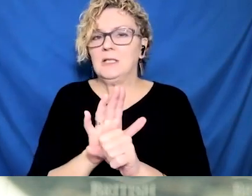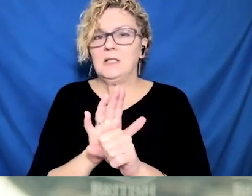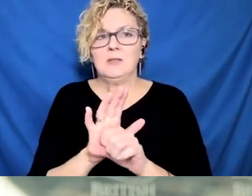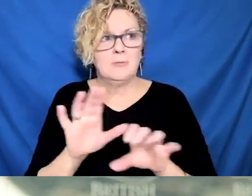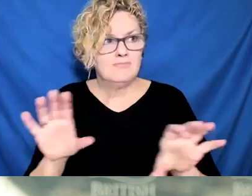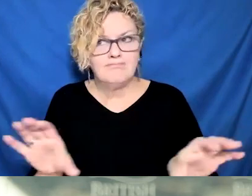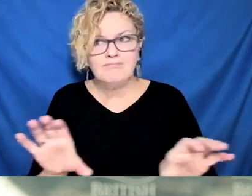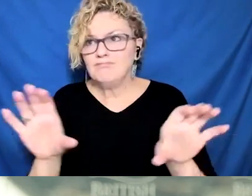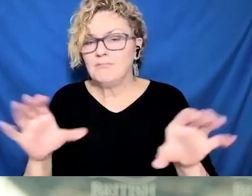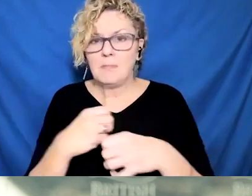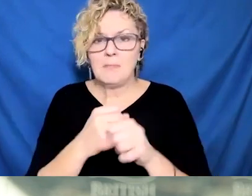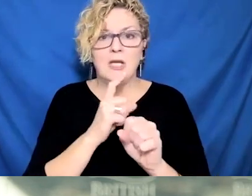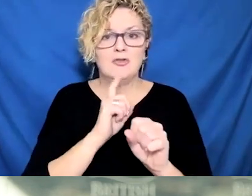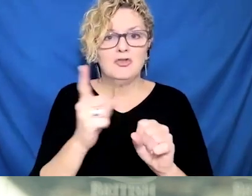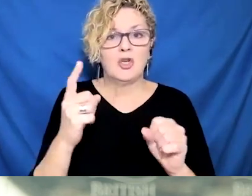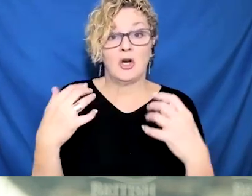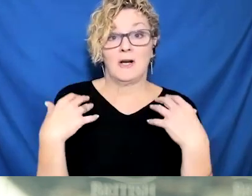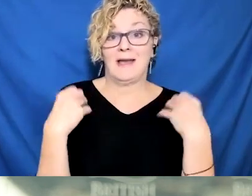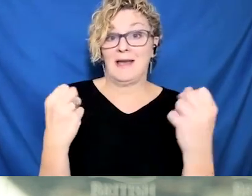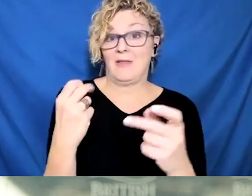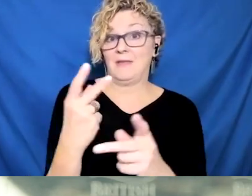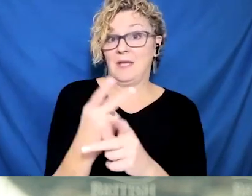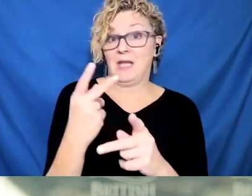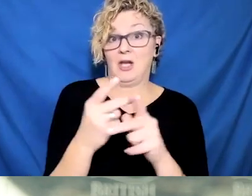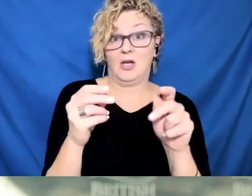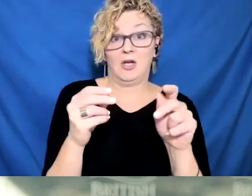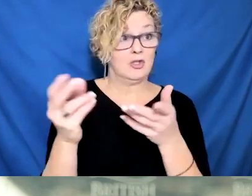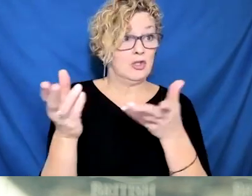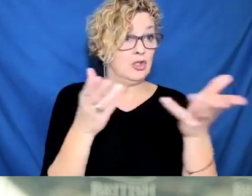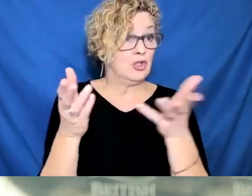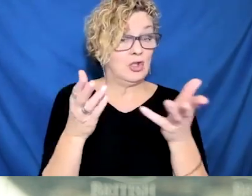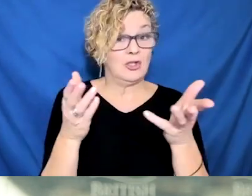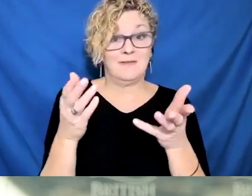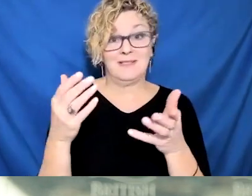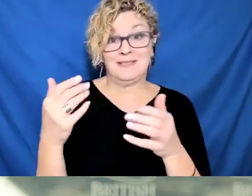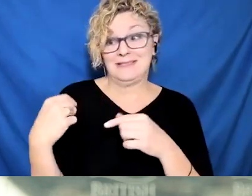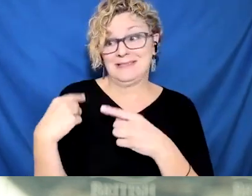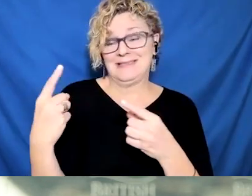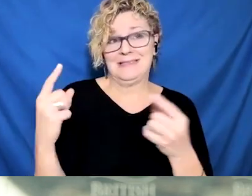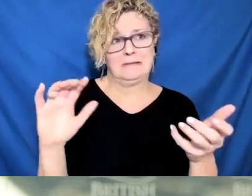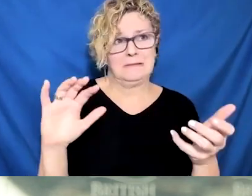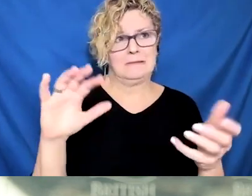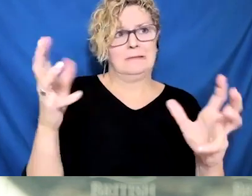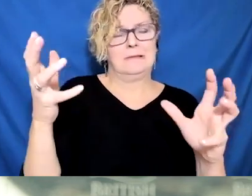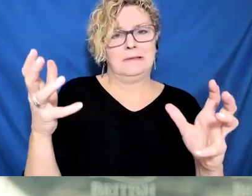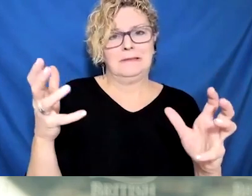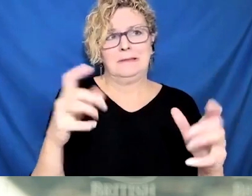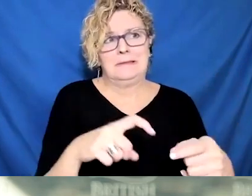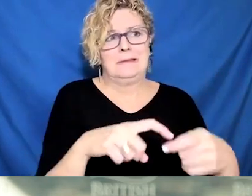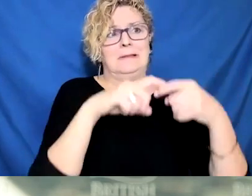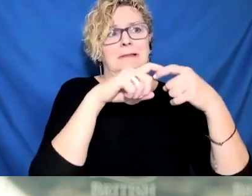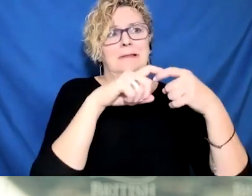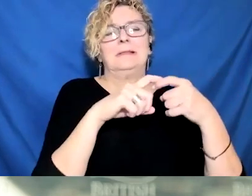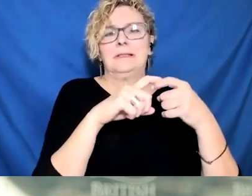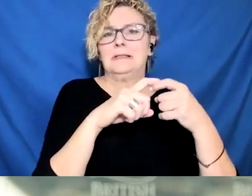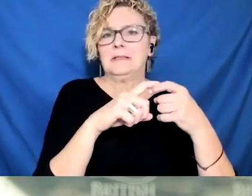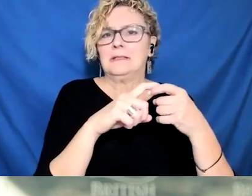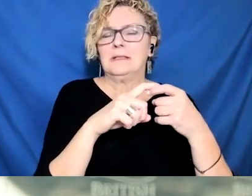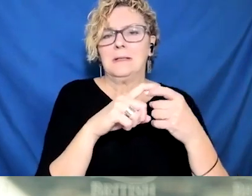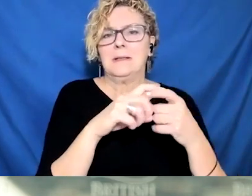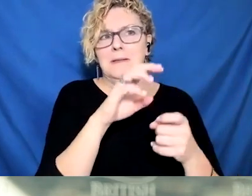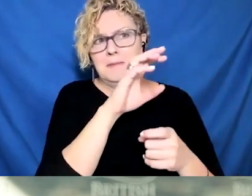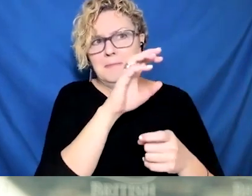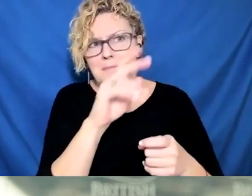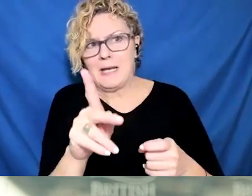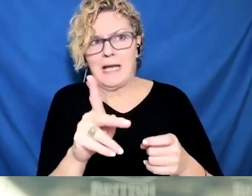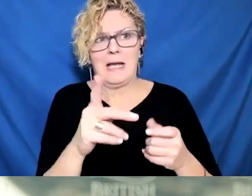extraordinary achievement. And that is, of course, increasing significantly every day. We're deploying more rapid tests than ever before. Our